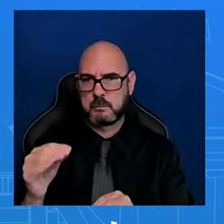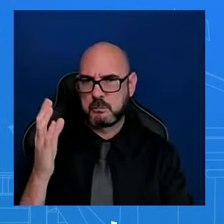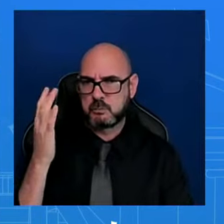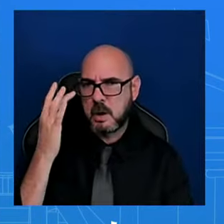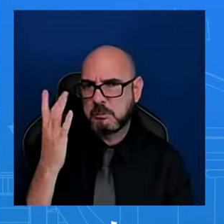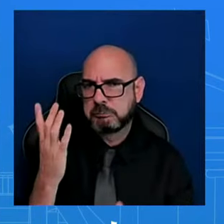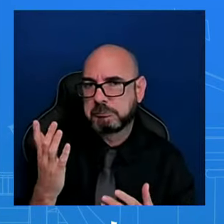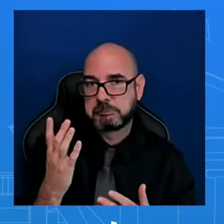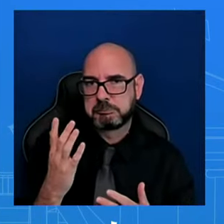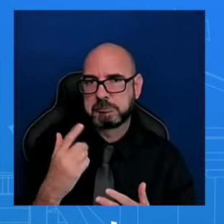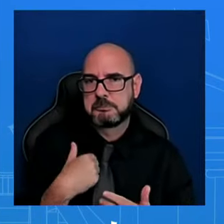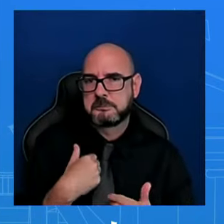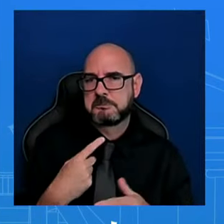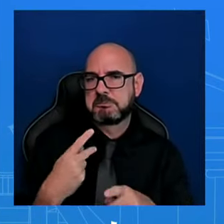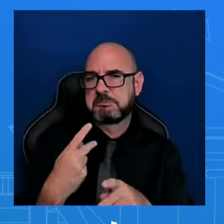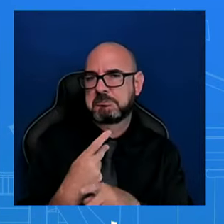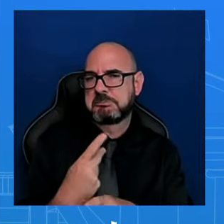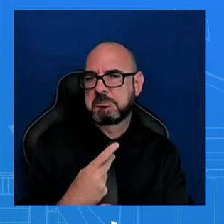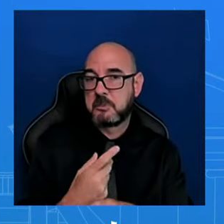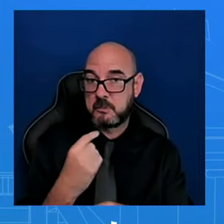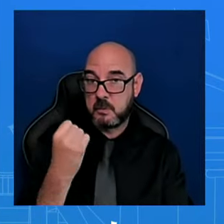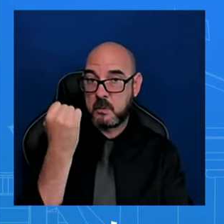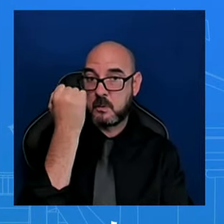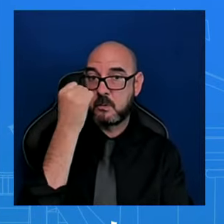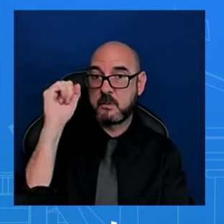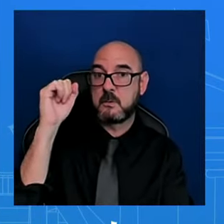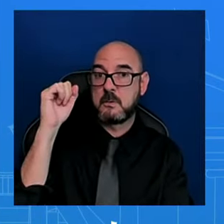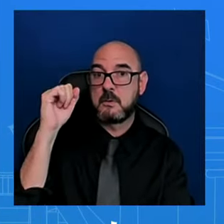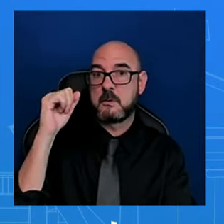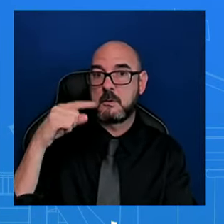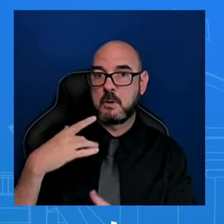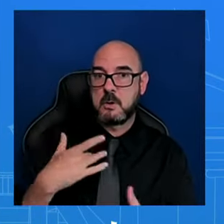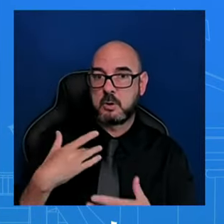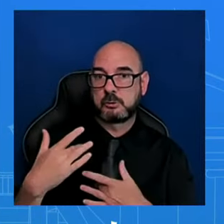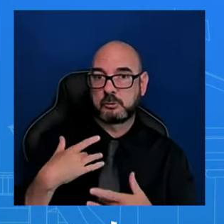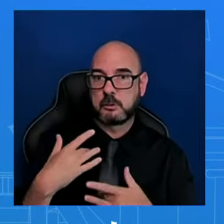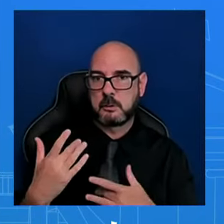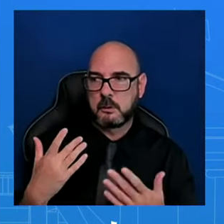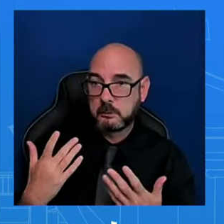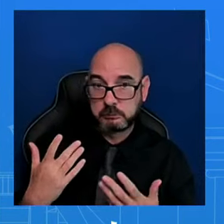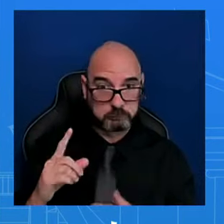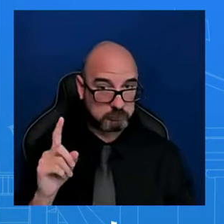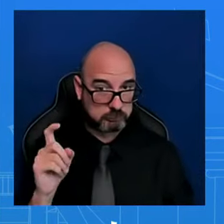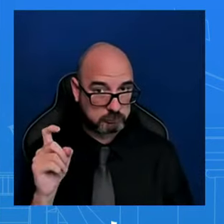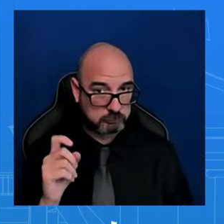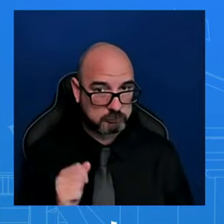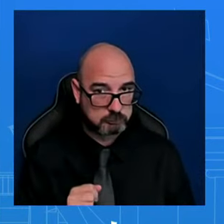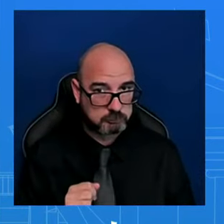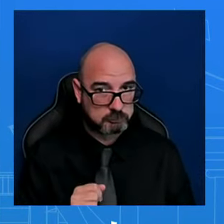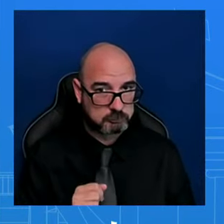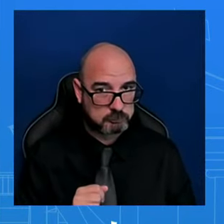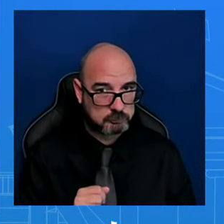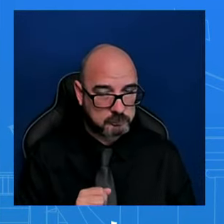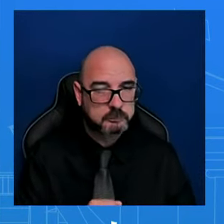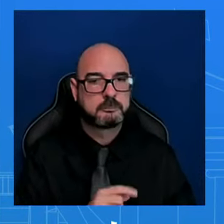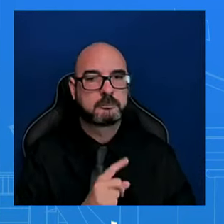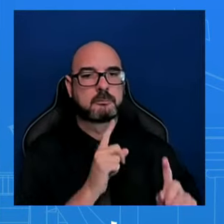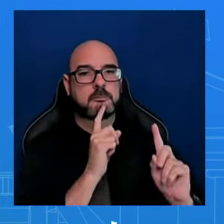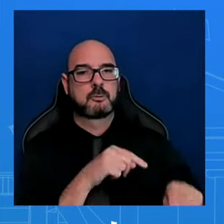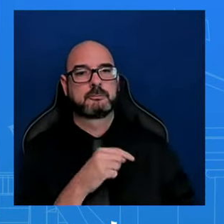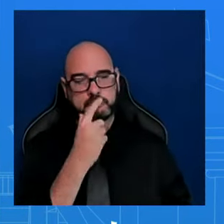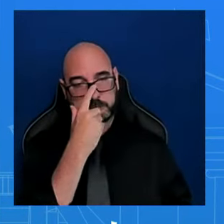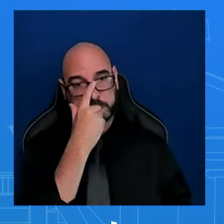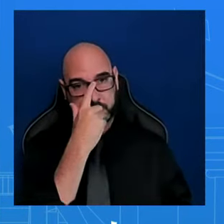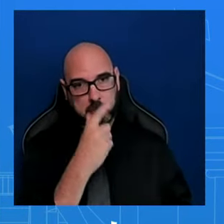at Ms. We've, it's not the, it's not the first state dinner that's been held in the East Room. I believe, if I'm remembering correctly, South Korea was held in the